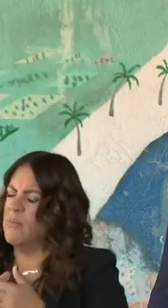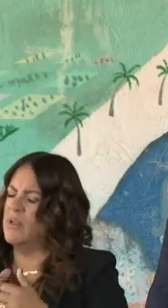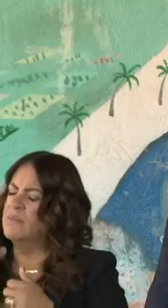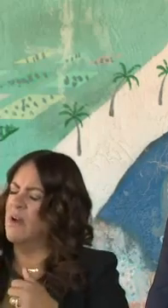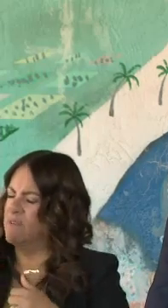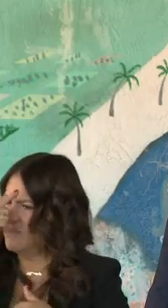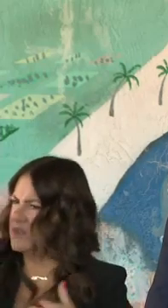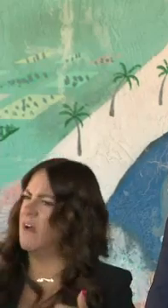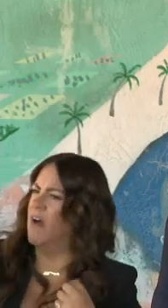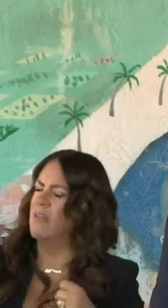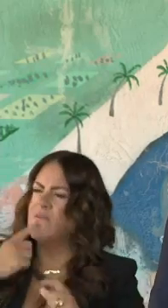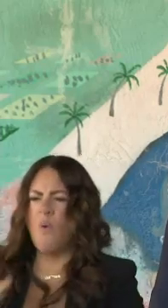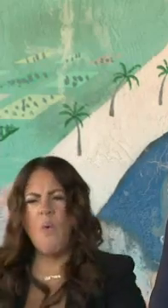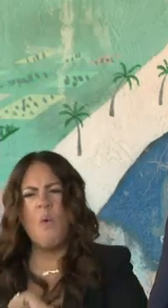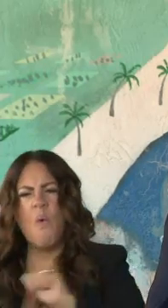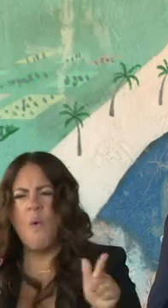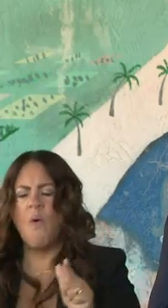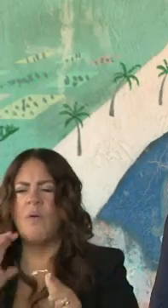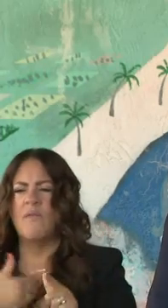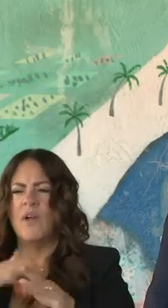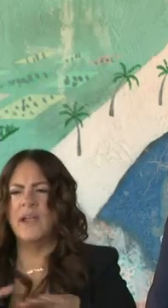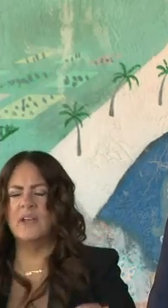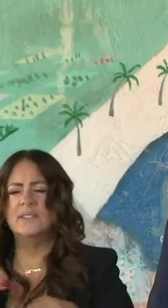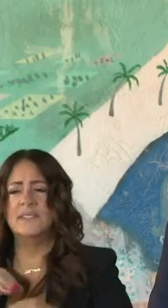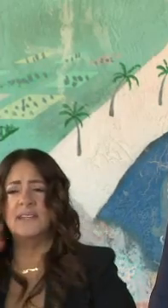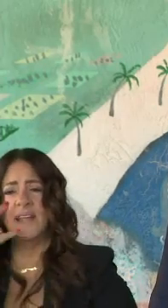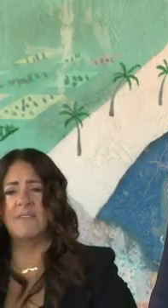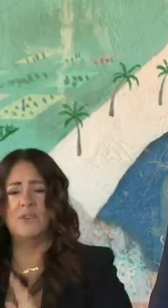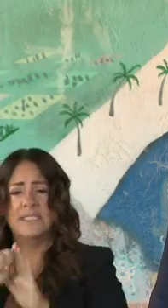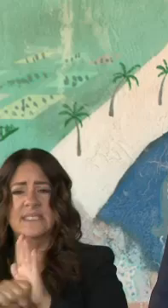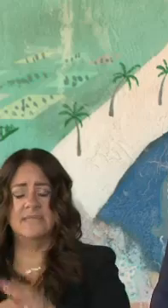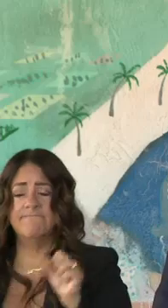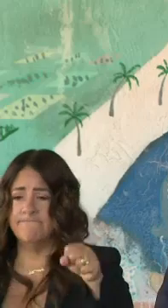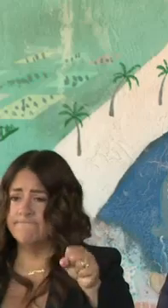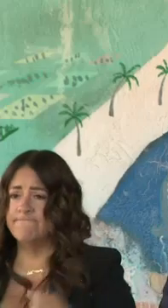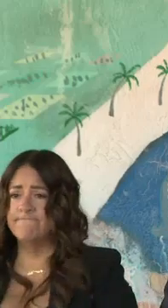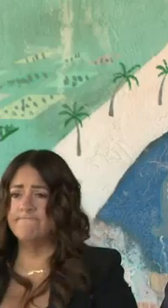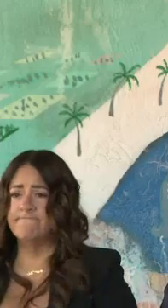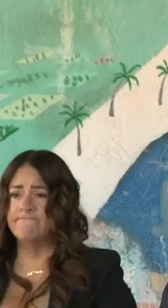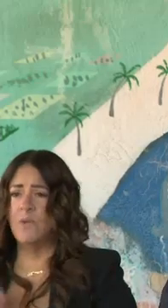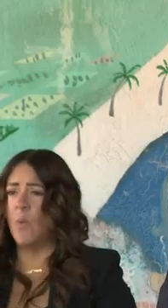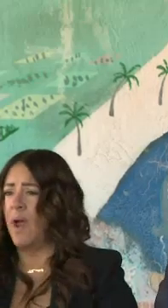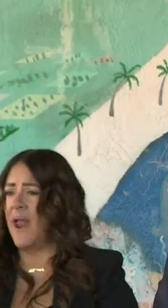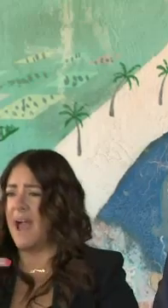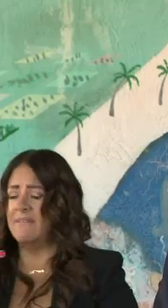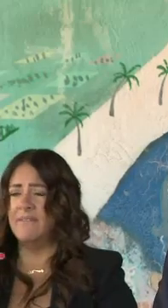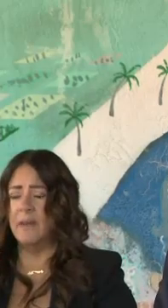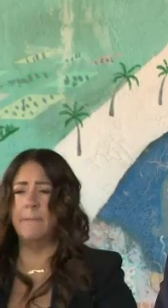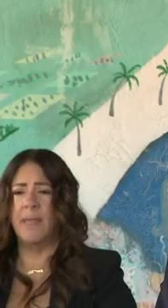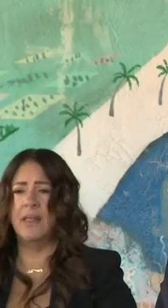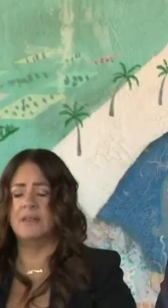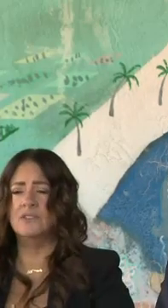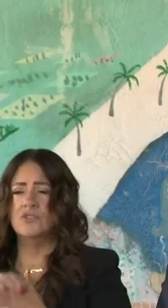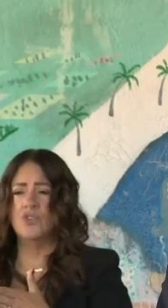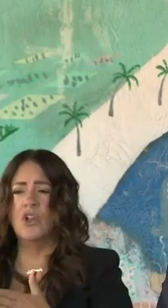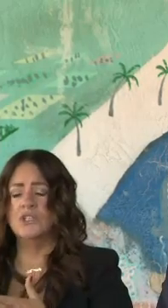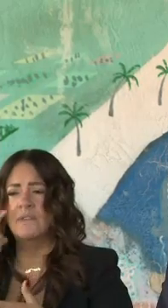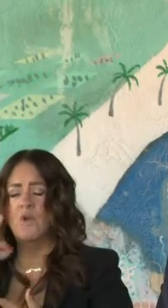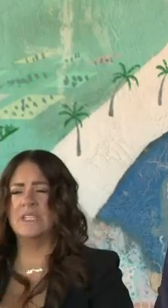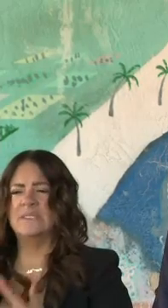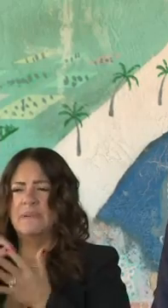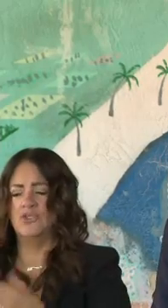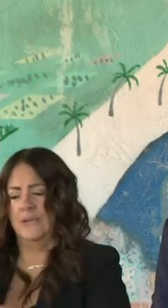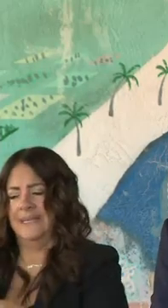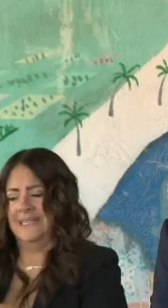health for all of our children here in the state of California. One and a half billion dollars for special needs kids,